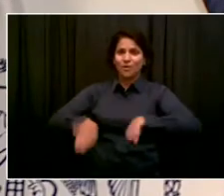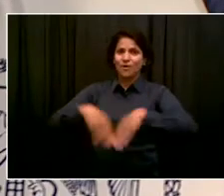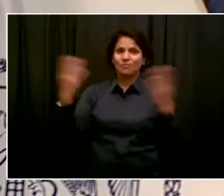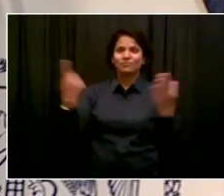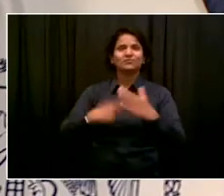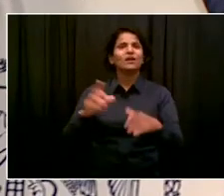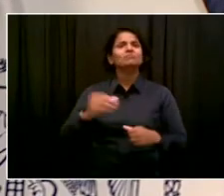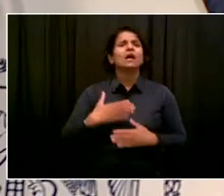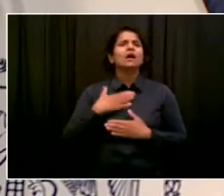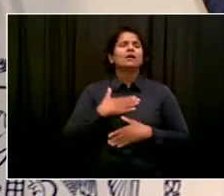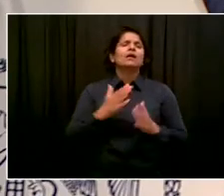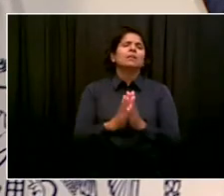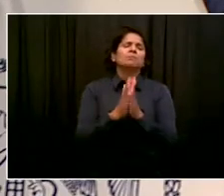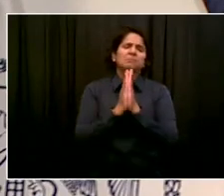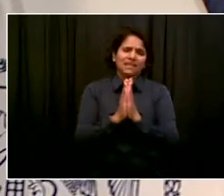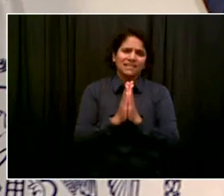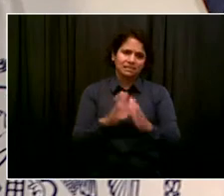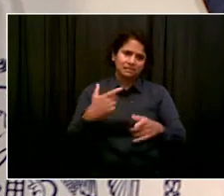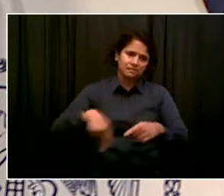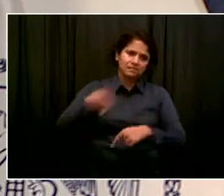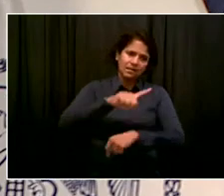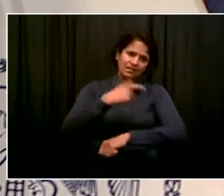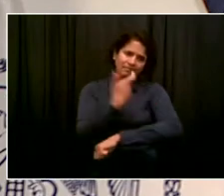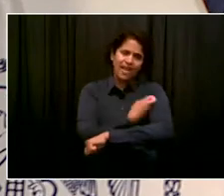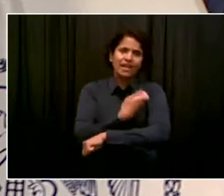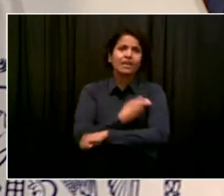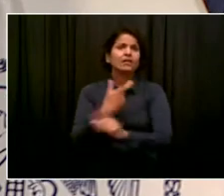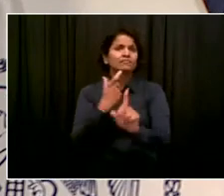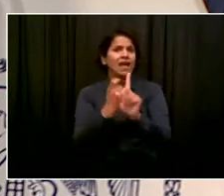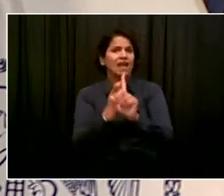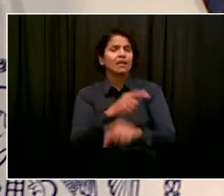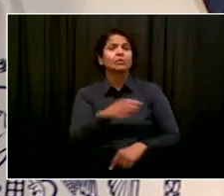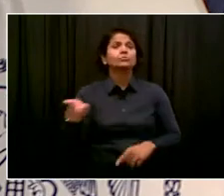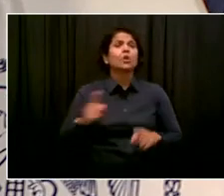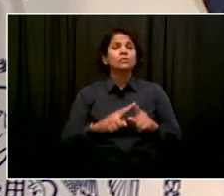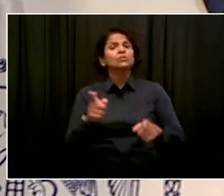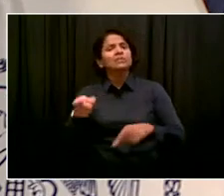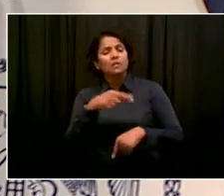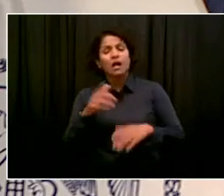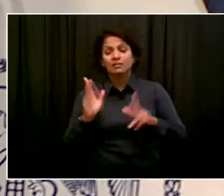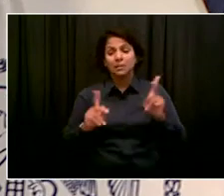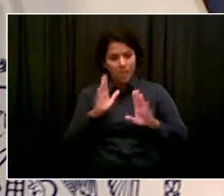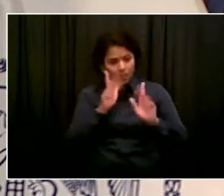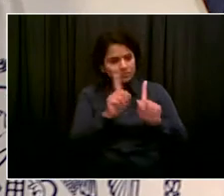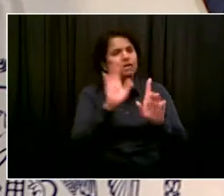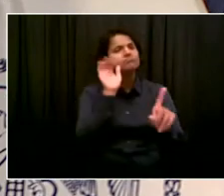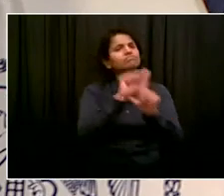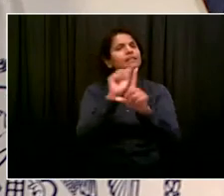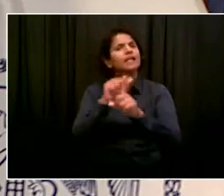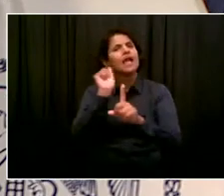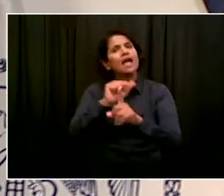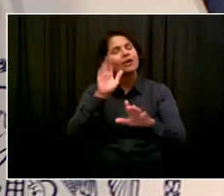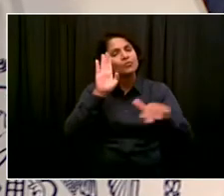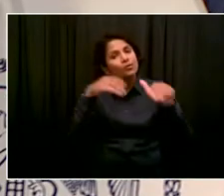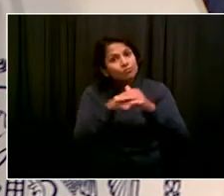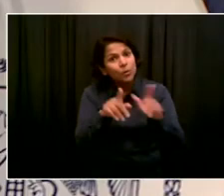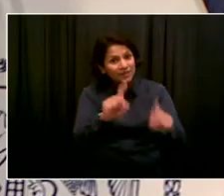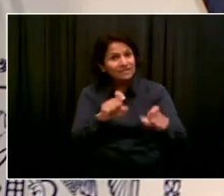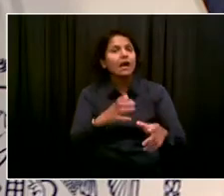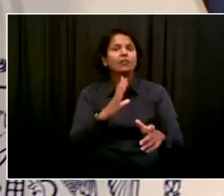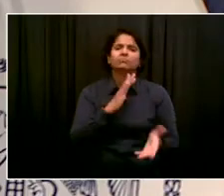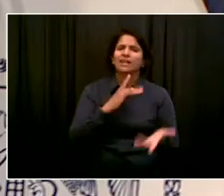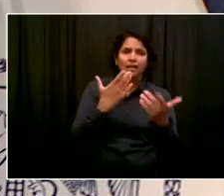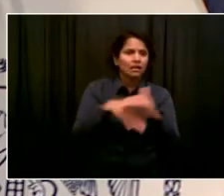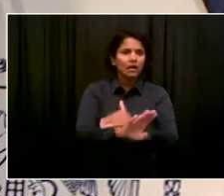really, really easy. Even bring it to your home if you need. So that's going to be the focus. Now, for this city, keep moving forward.